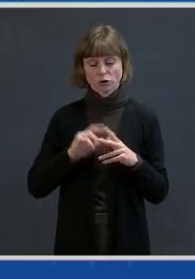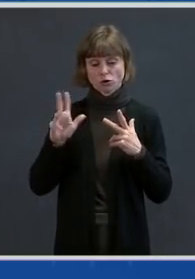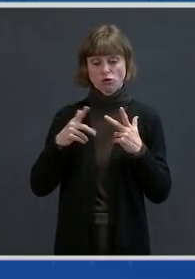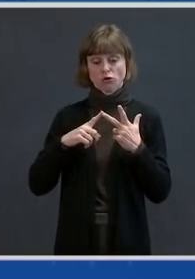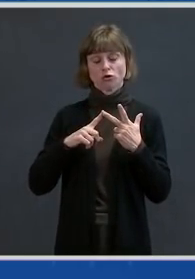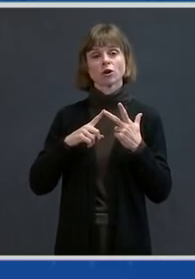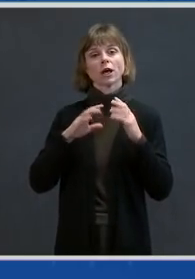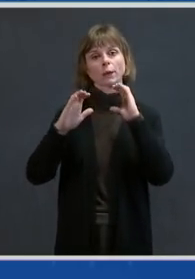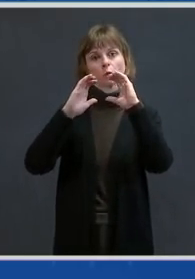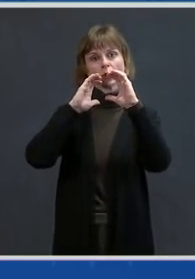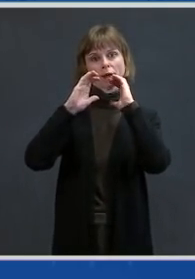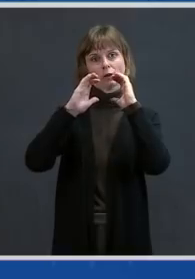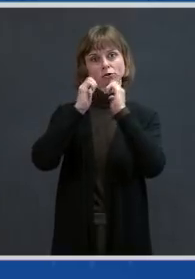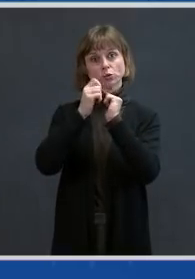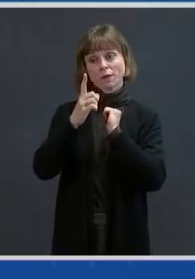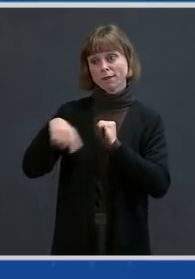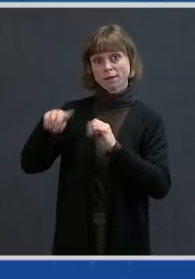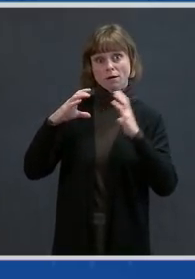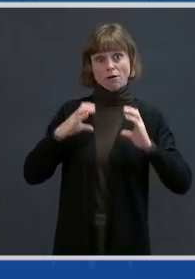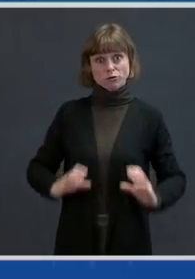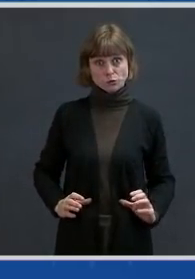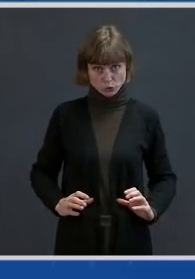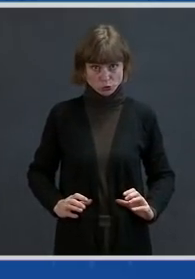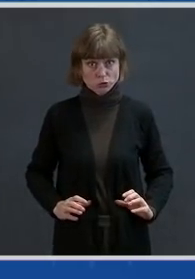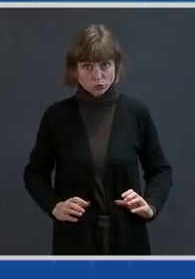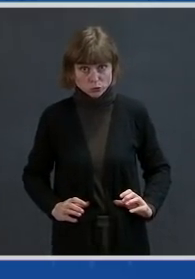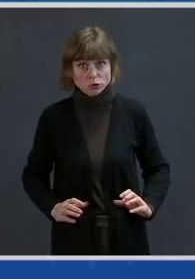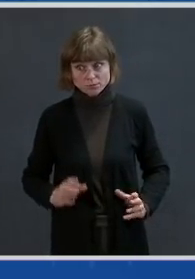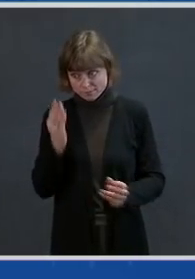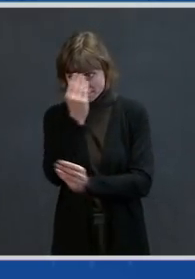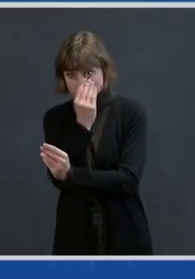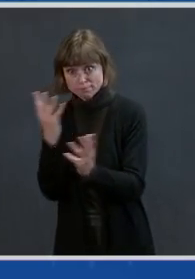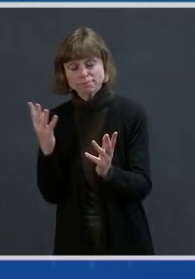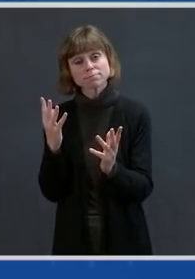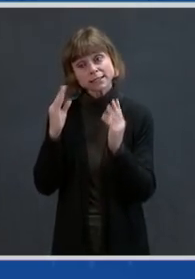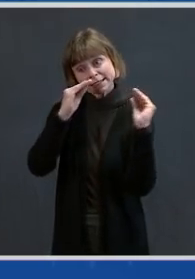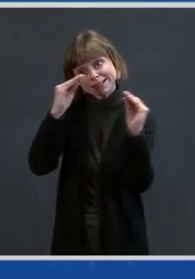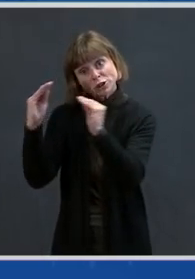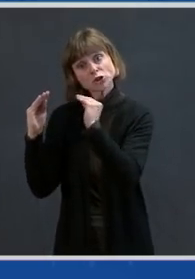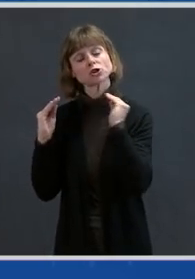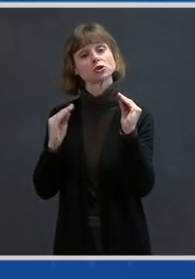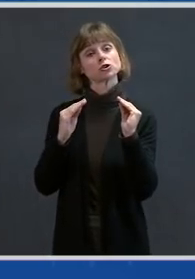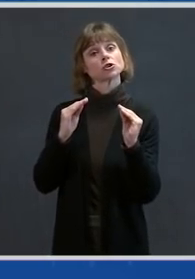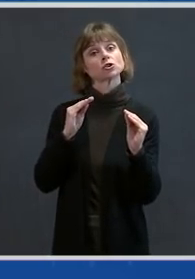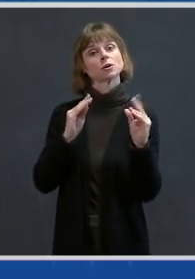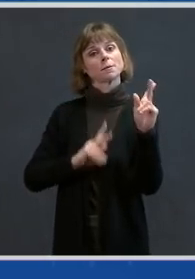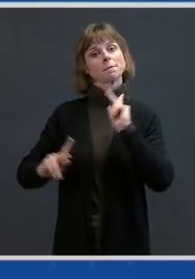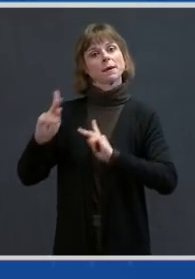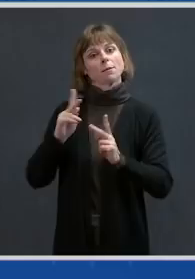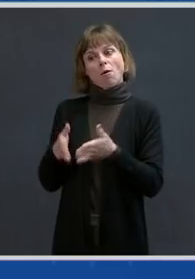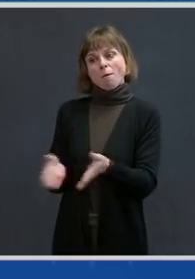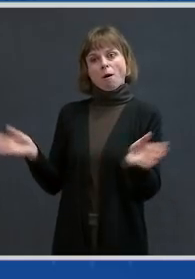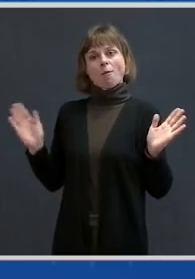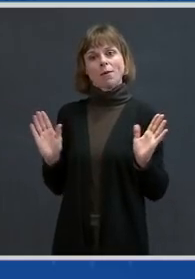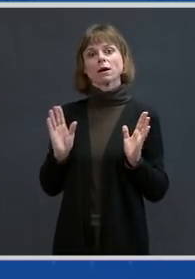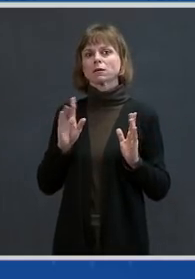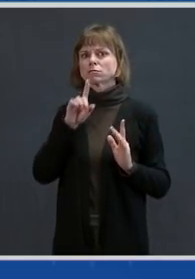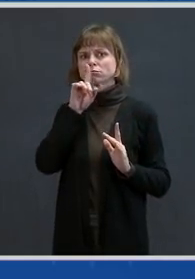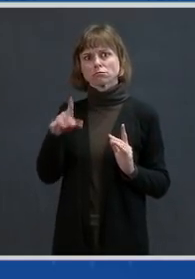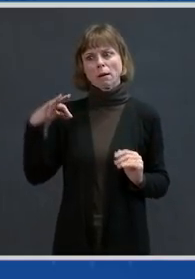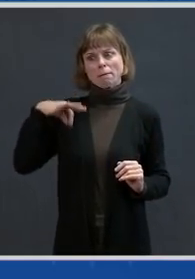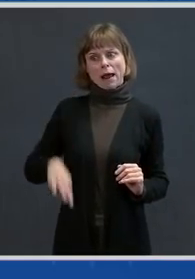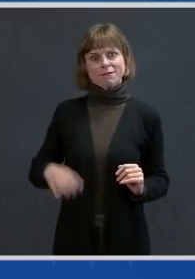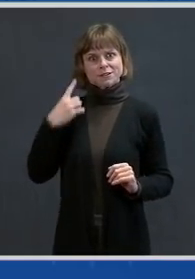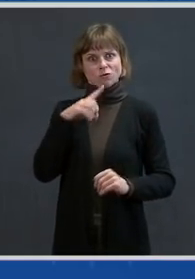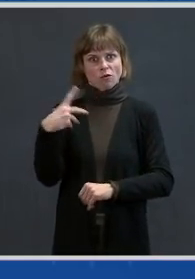communicate with customers and educate the public about the benefits of masking and vaccinations. We are